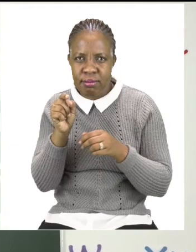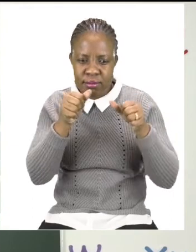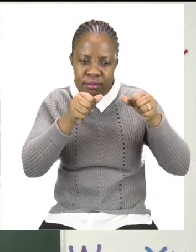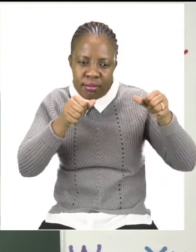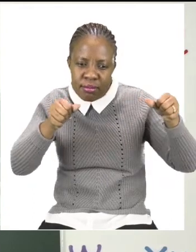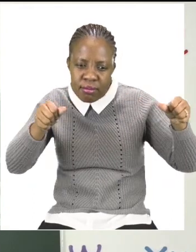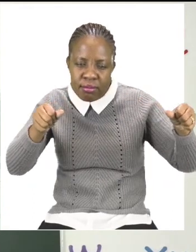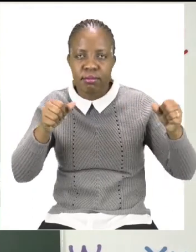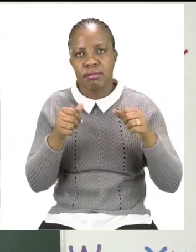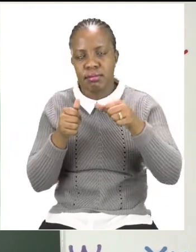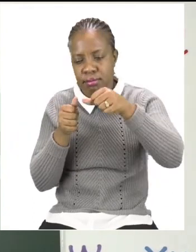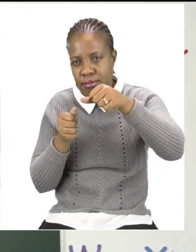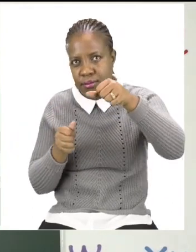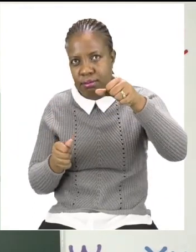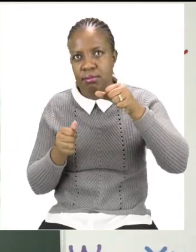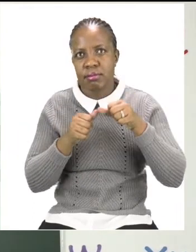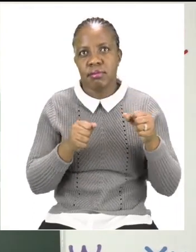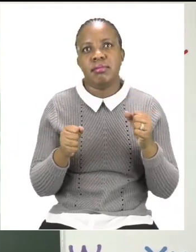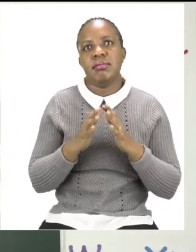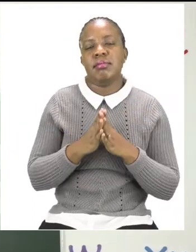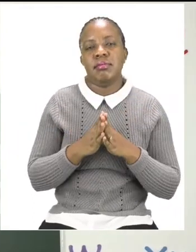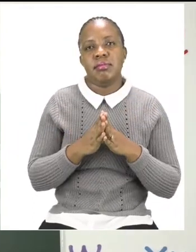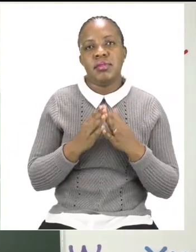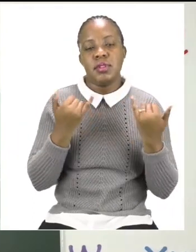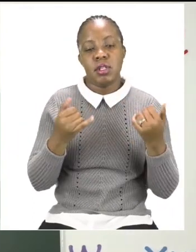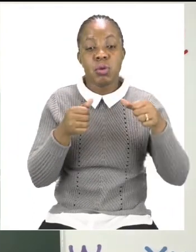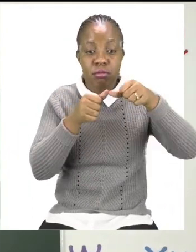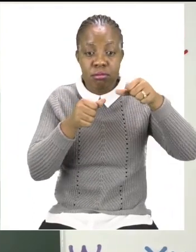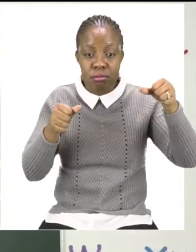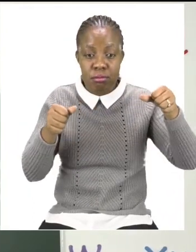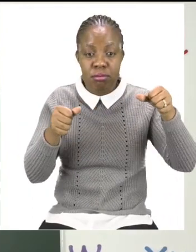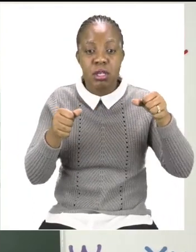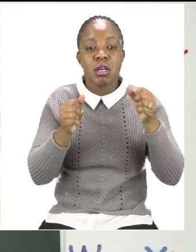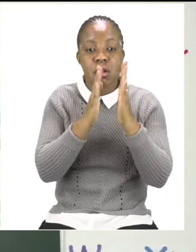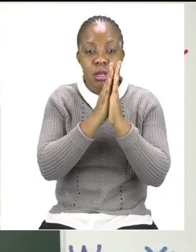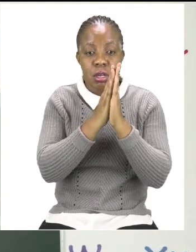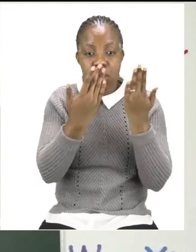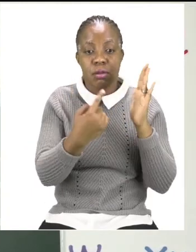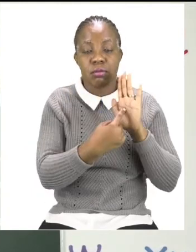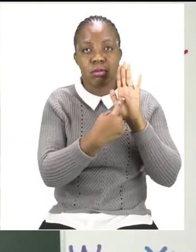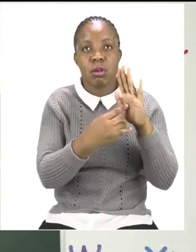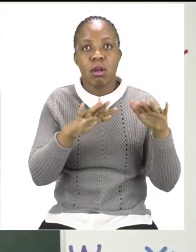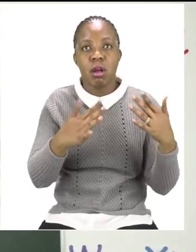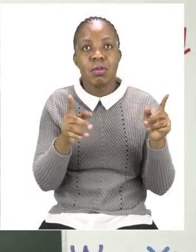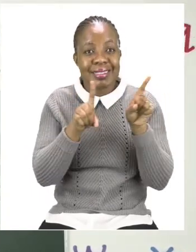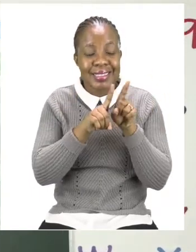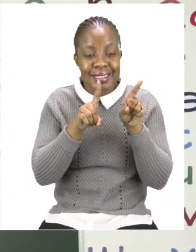book together. So, I already have mine cut out. So, I am going to put my paper clip ruler against the